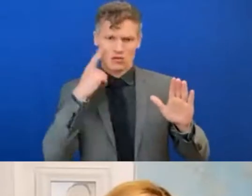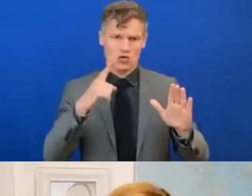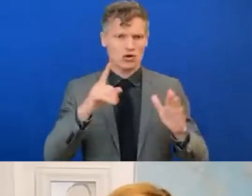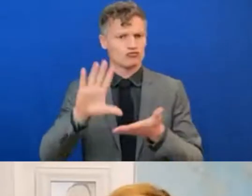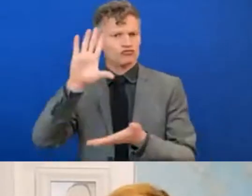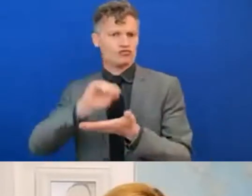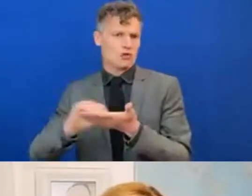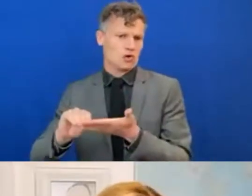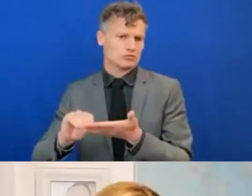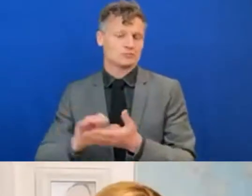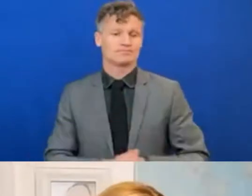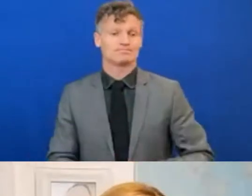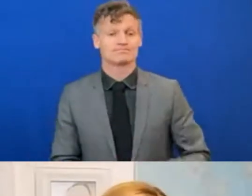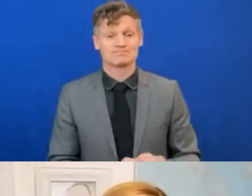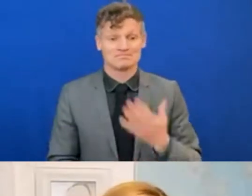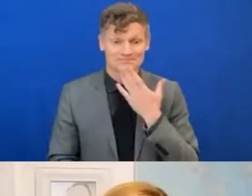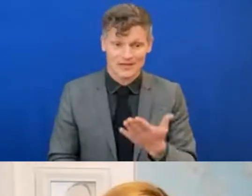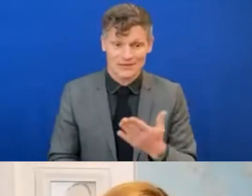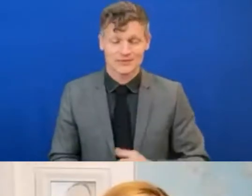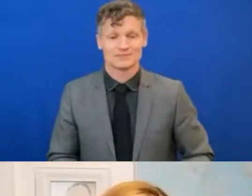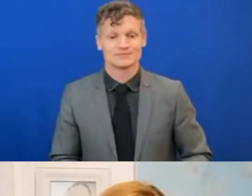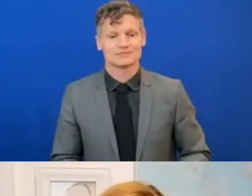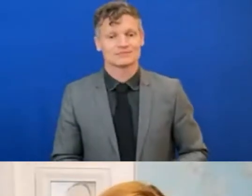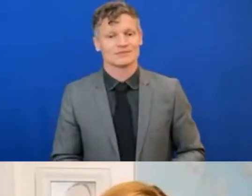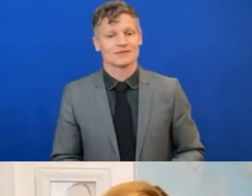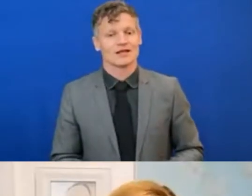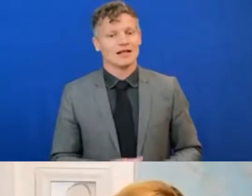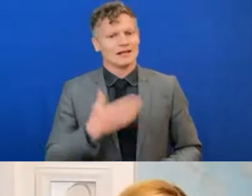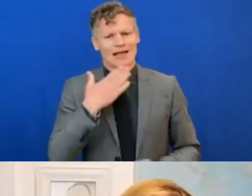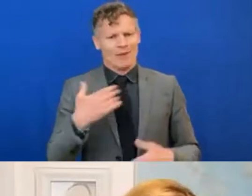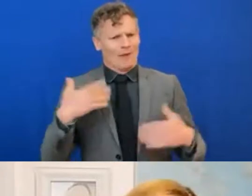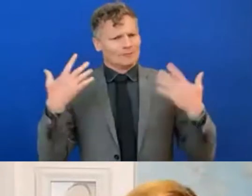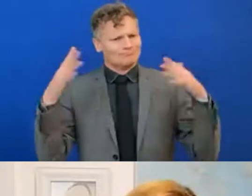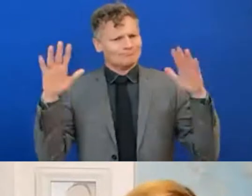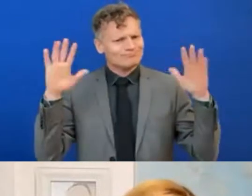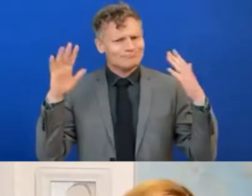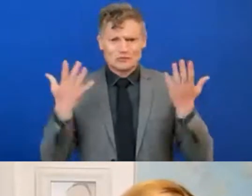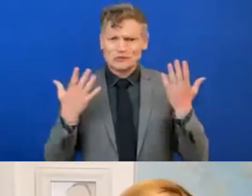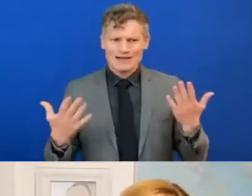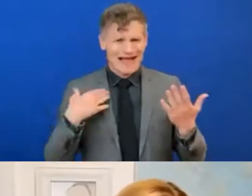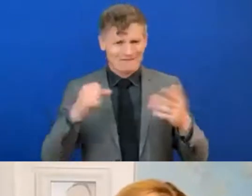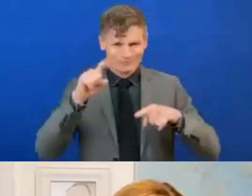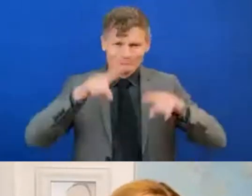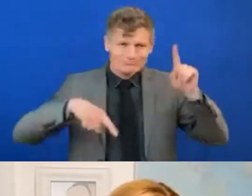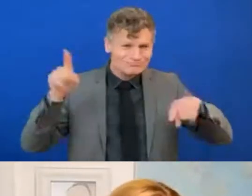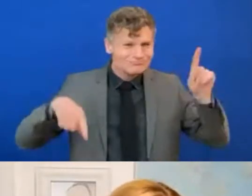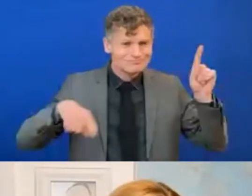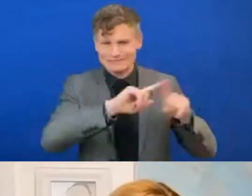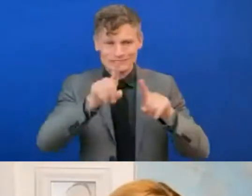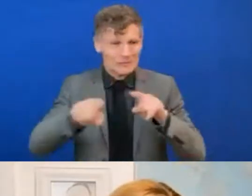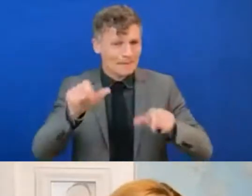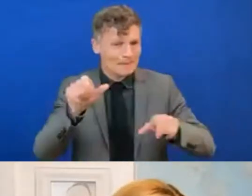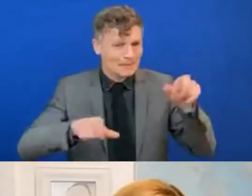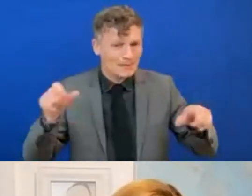Thank you, Atman. It really is fantastic, the variety of people we've had here today on this conversation